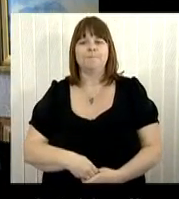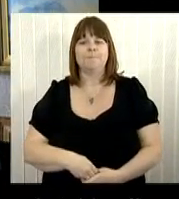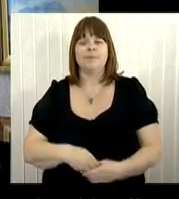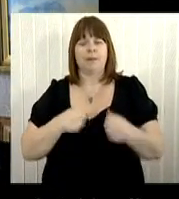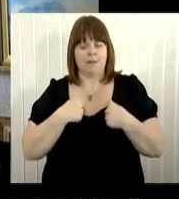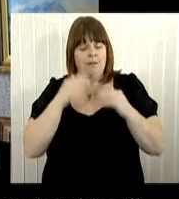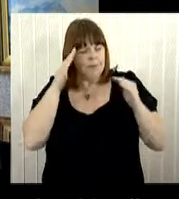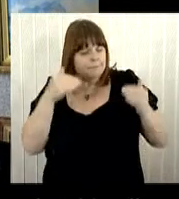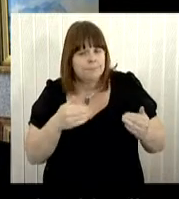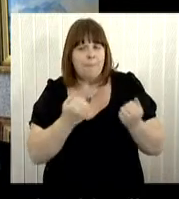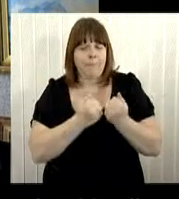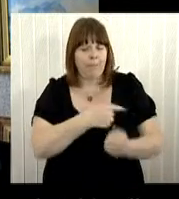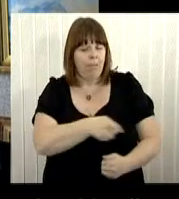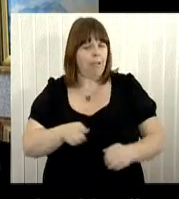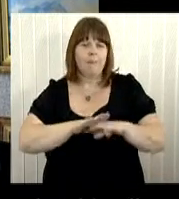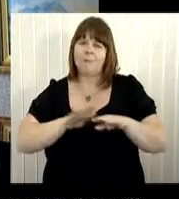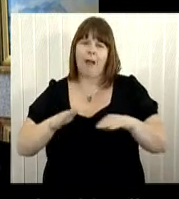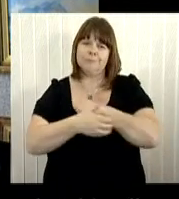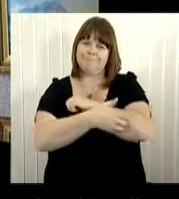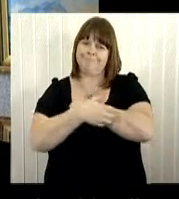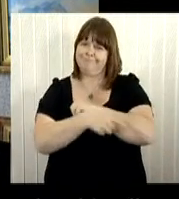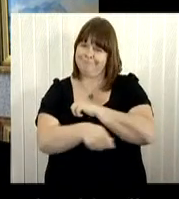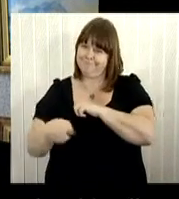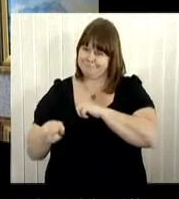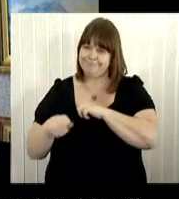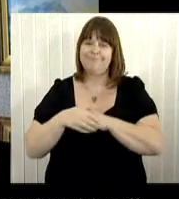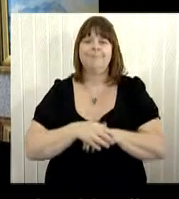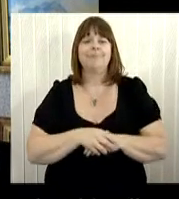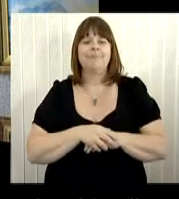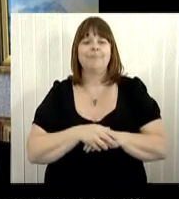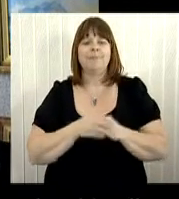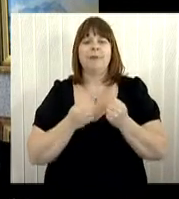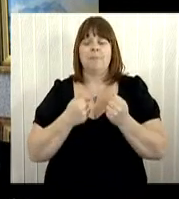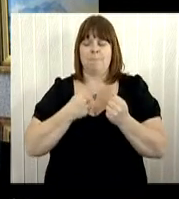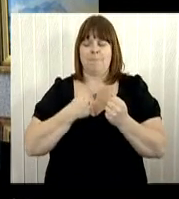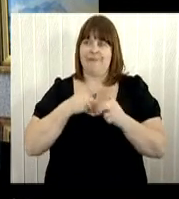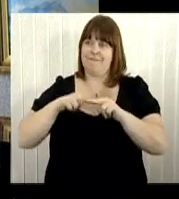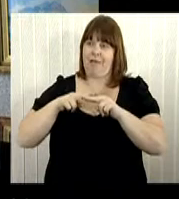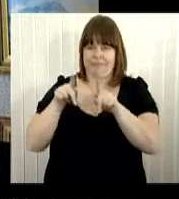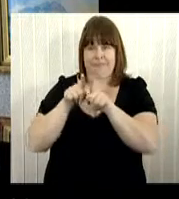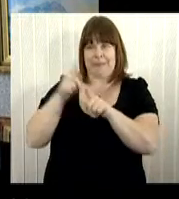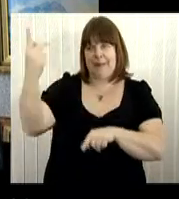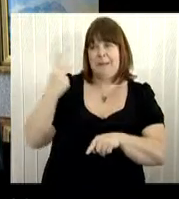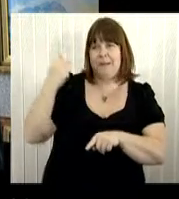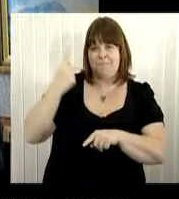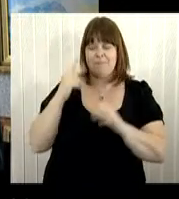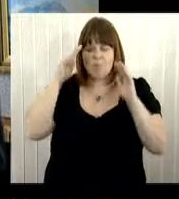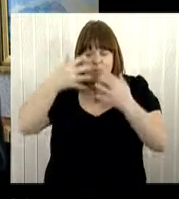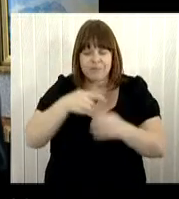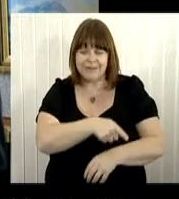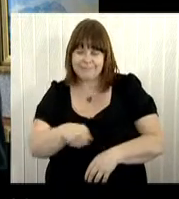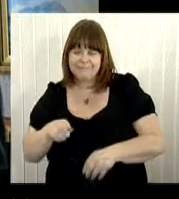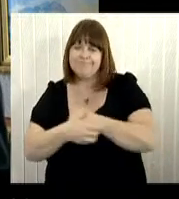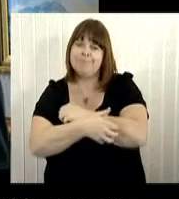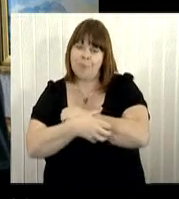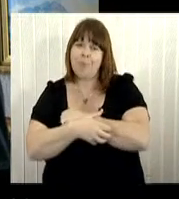those who are not so comfortably off that I am concerned about. People say that I have inherited this concern from